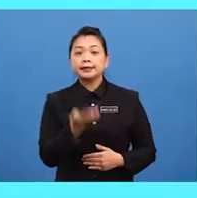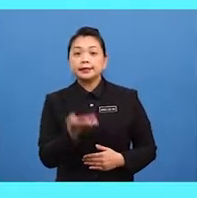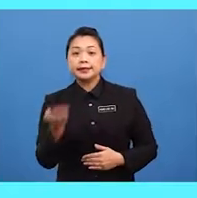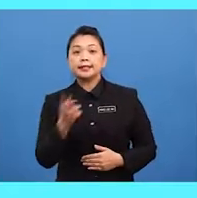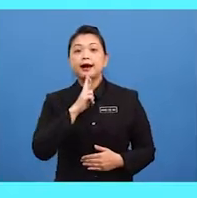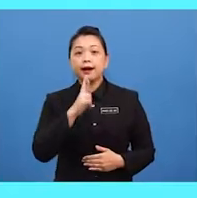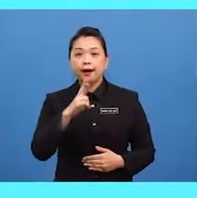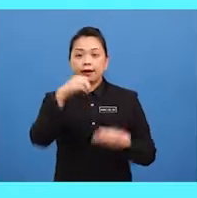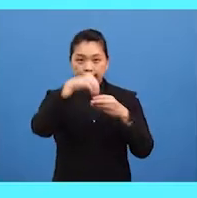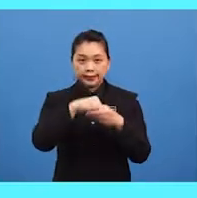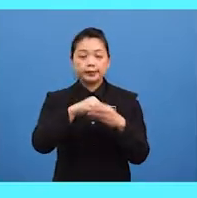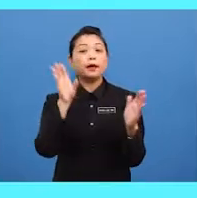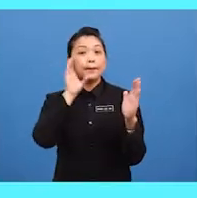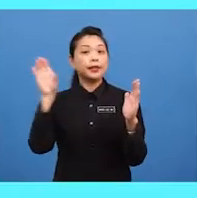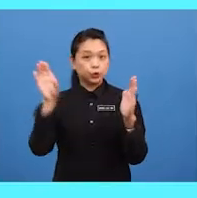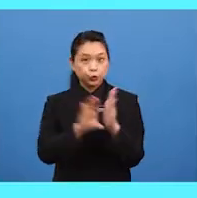picture